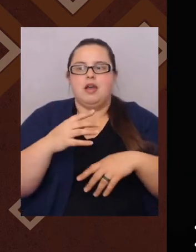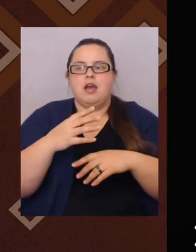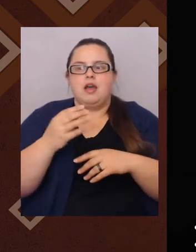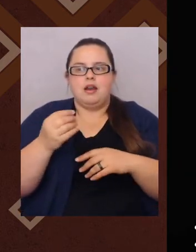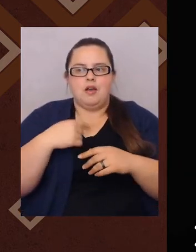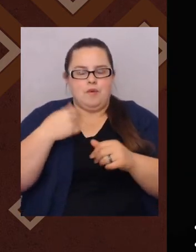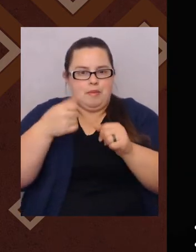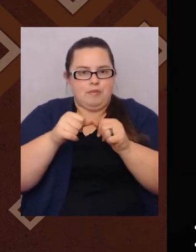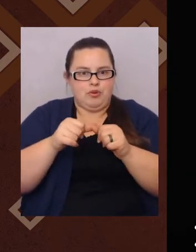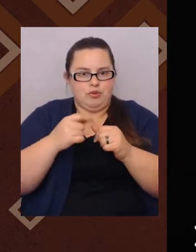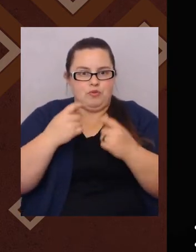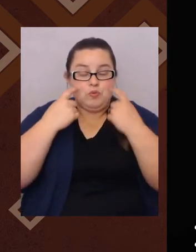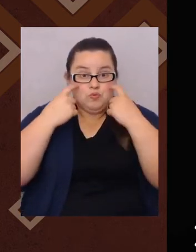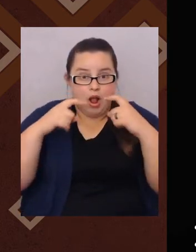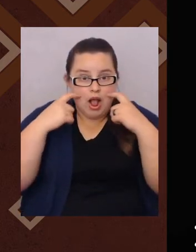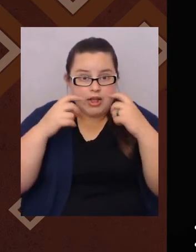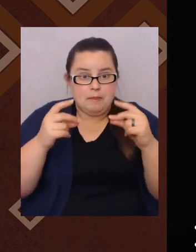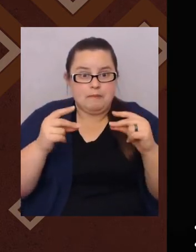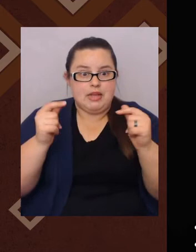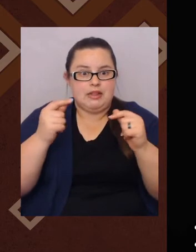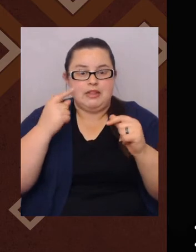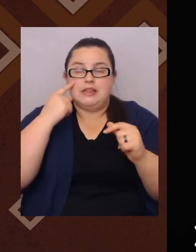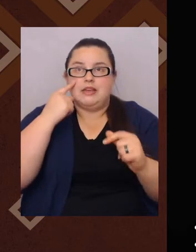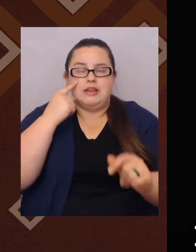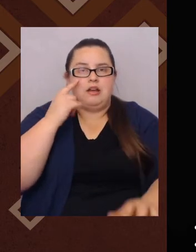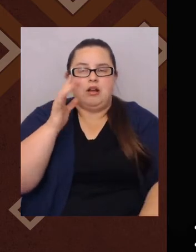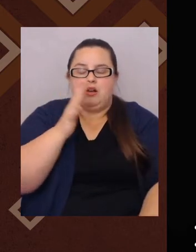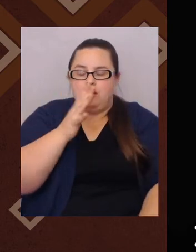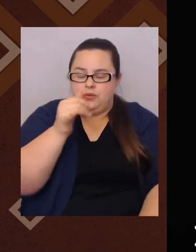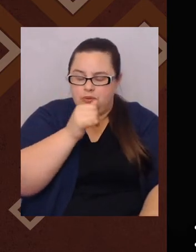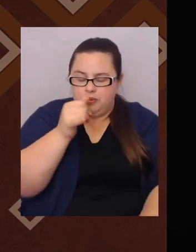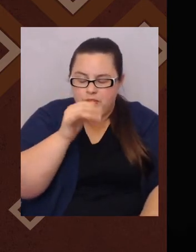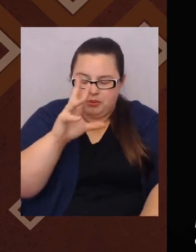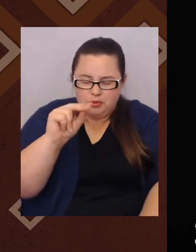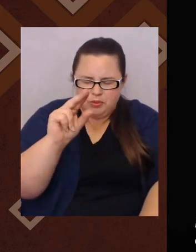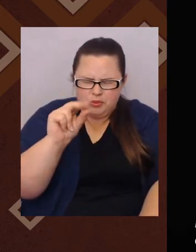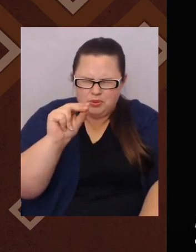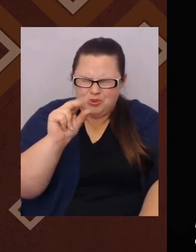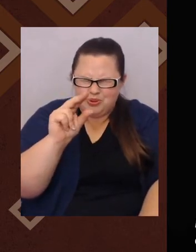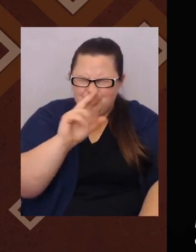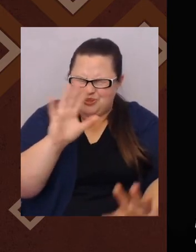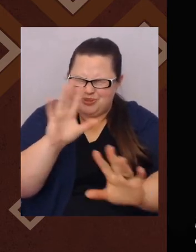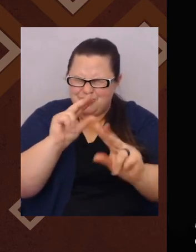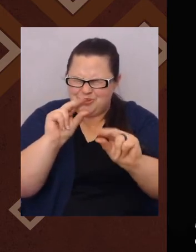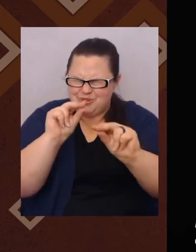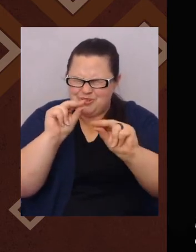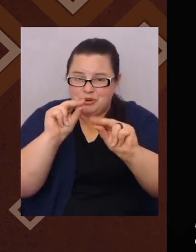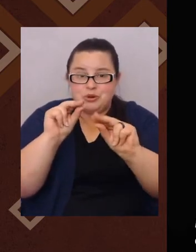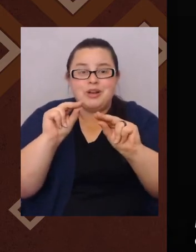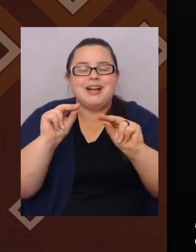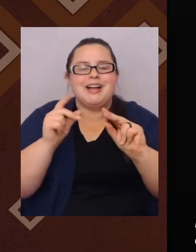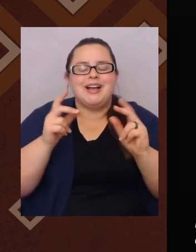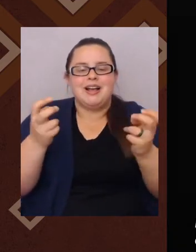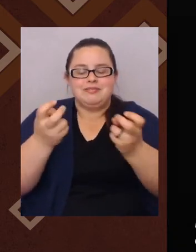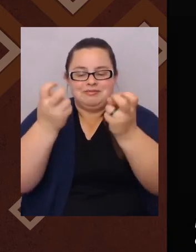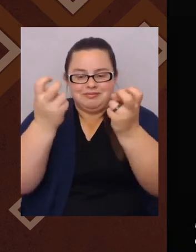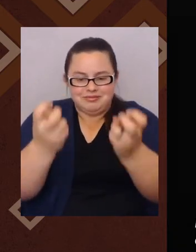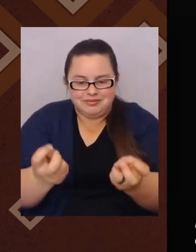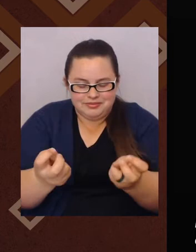is? And do you live in a hut in Puerto Rico? I thought my name was Spick until I was about 13.